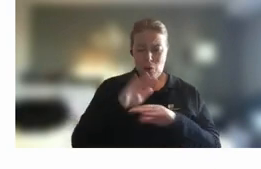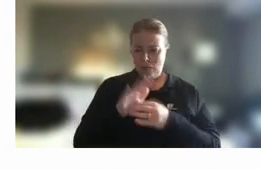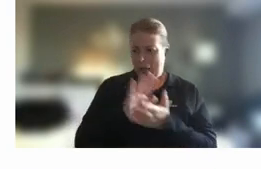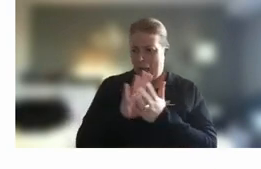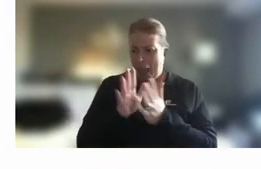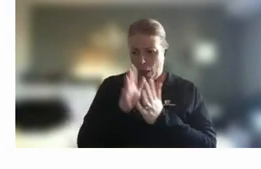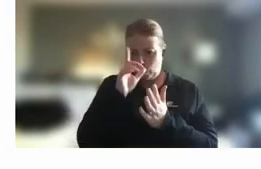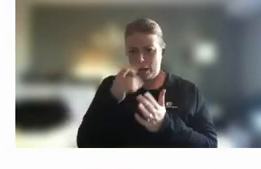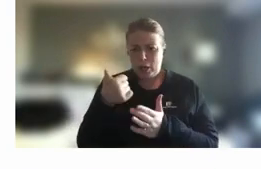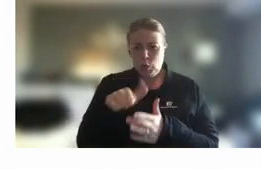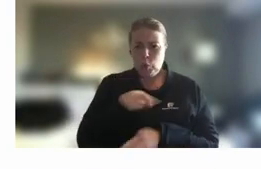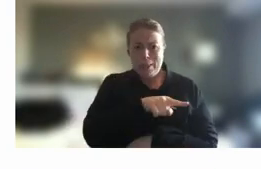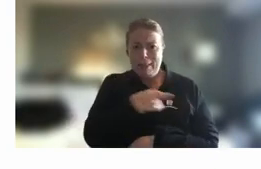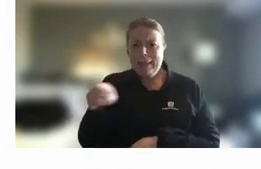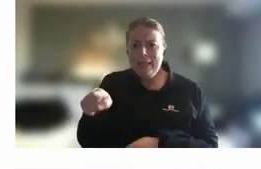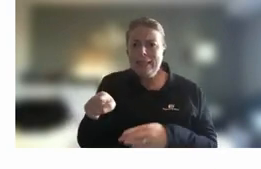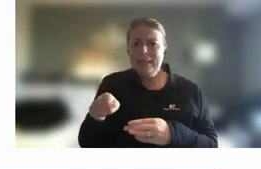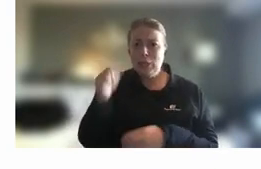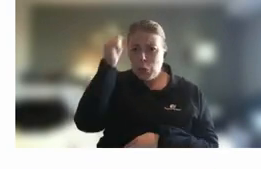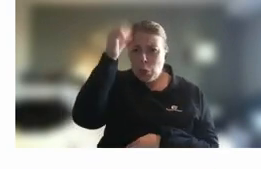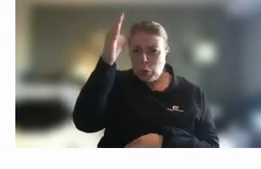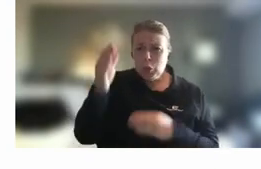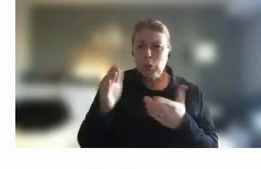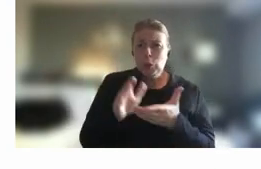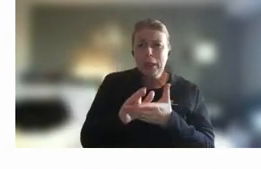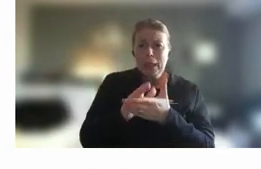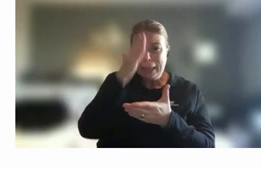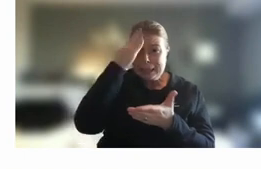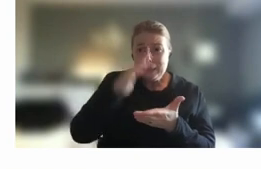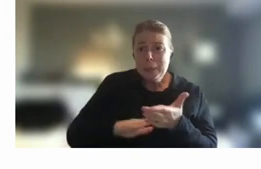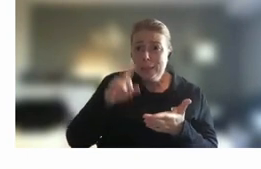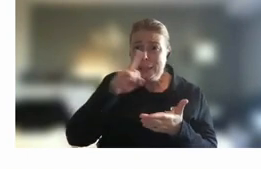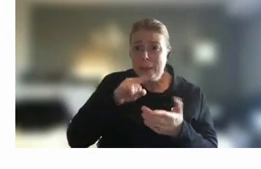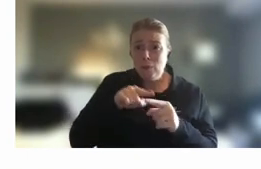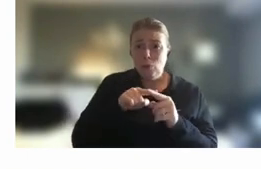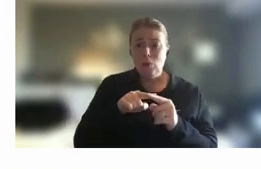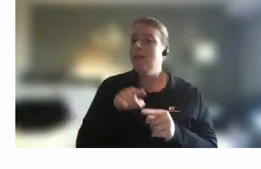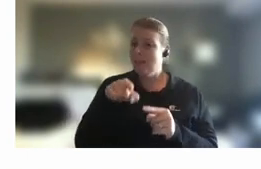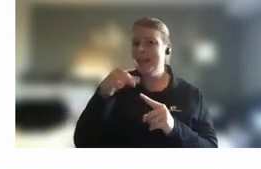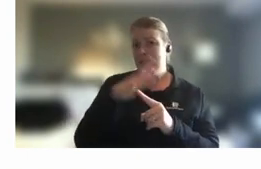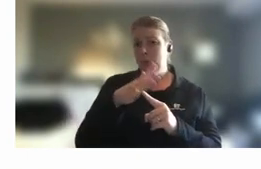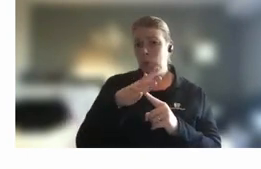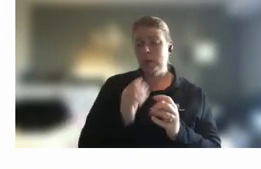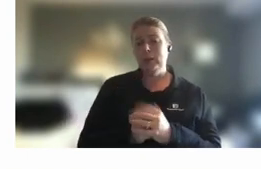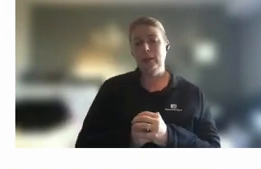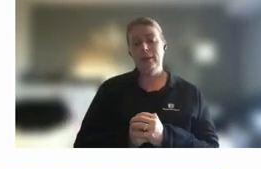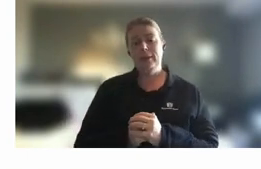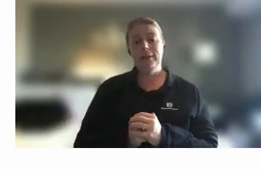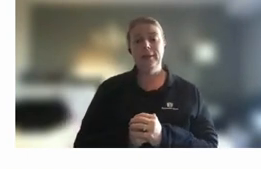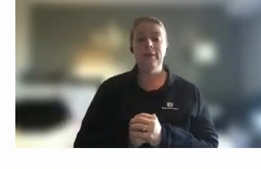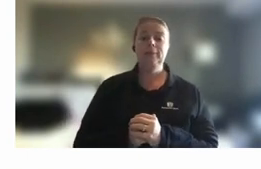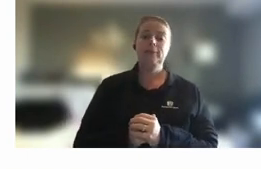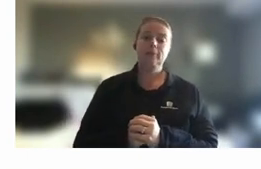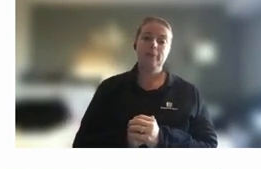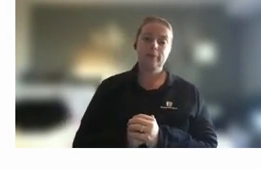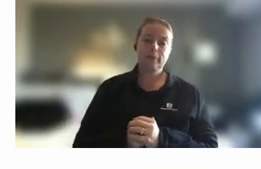experienced uh knowledgeable people all the way across the state is incredibly important I think what that looks